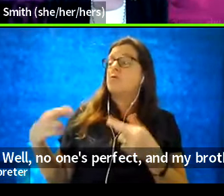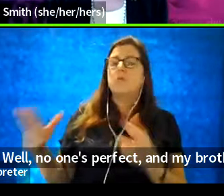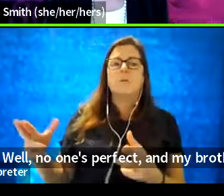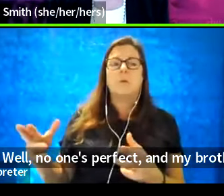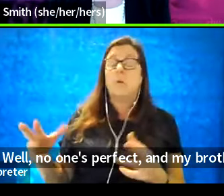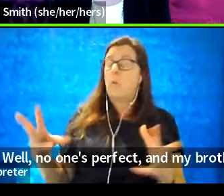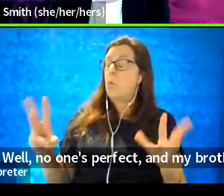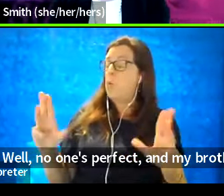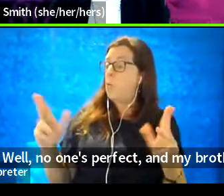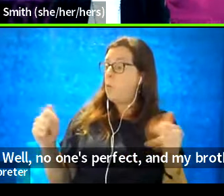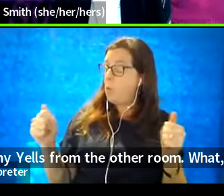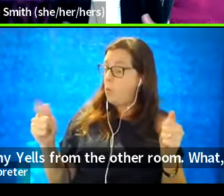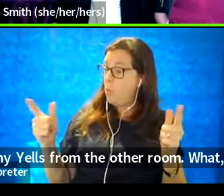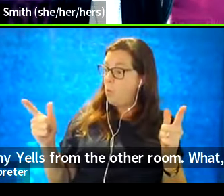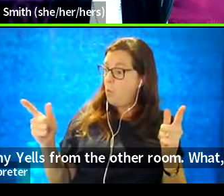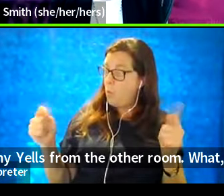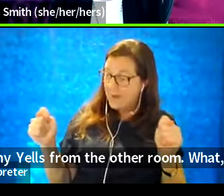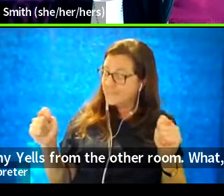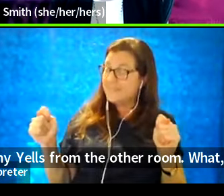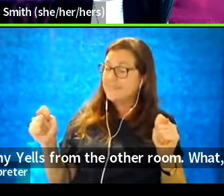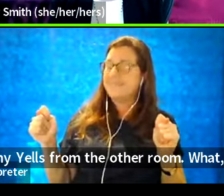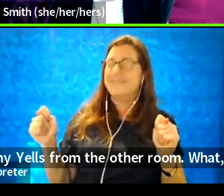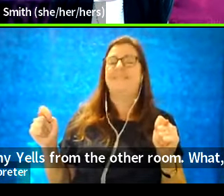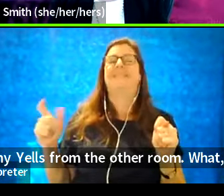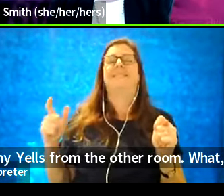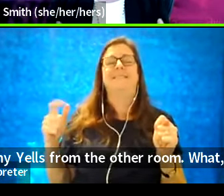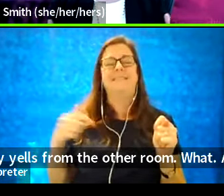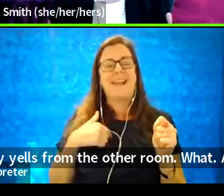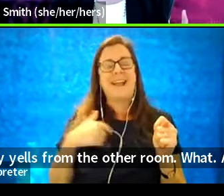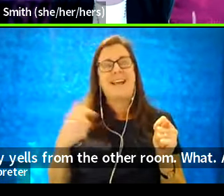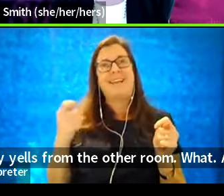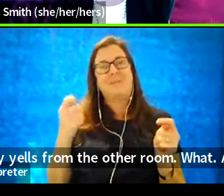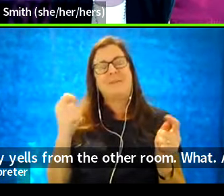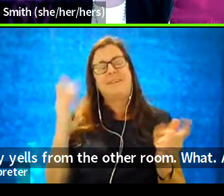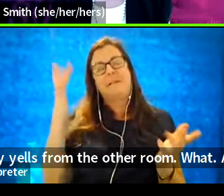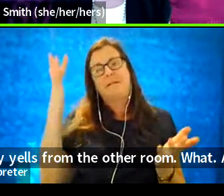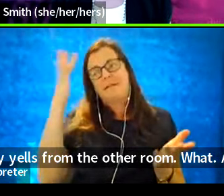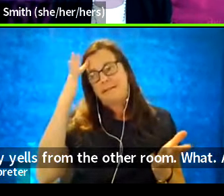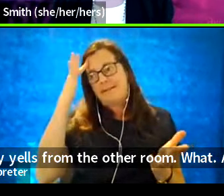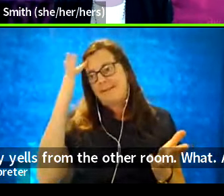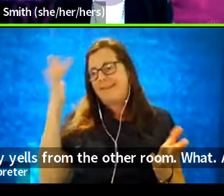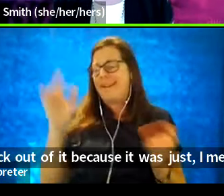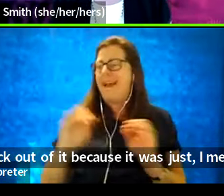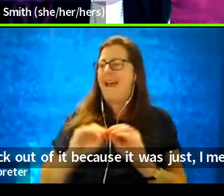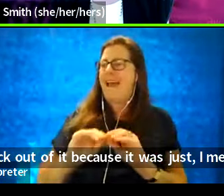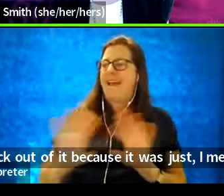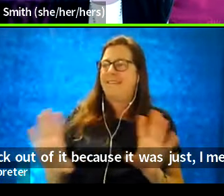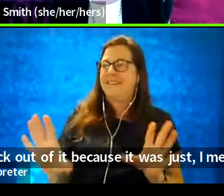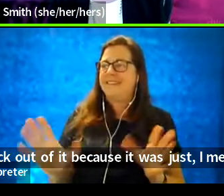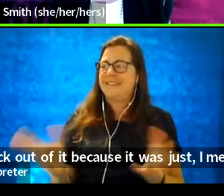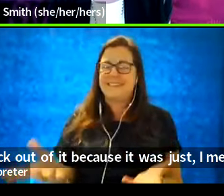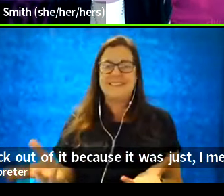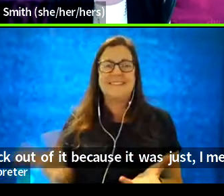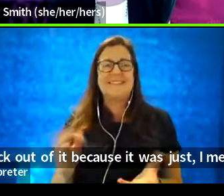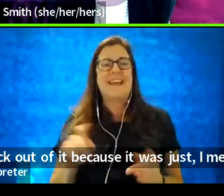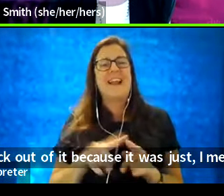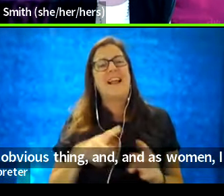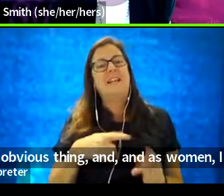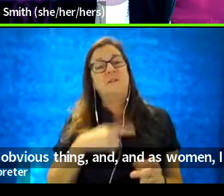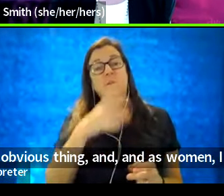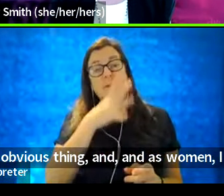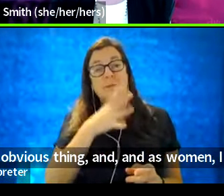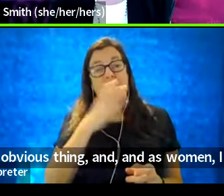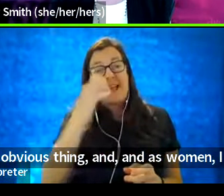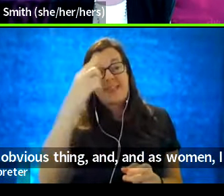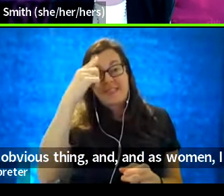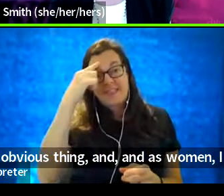what? And so I got a kick out of it because it was just, I mean, it's just an obvious thing. And, and as women, I think